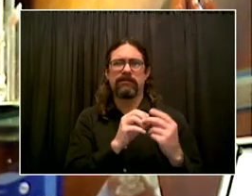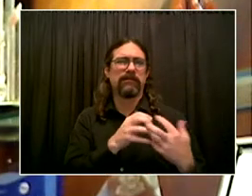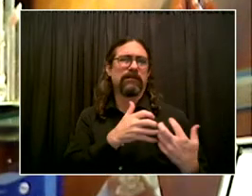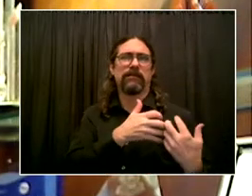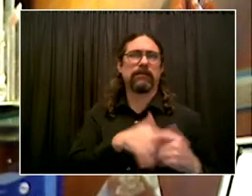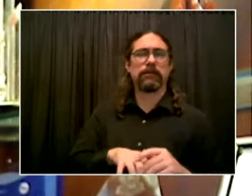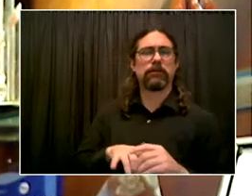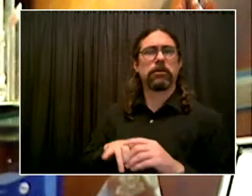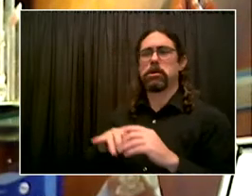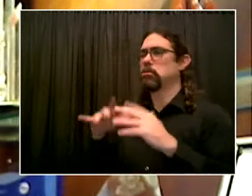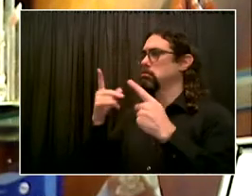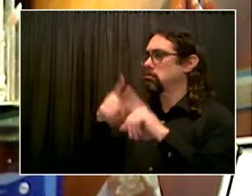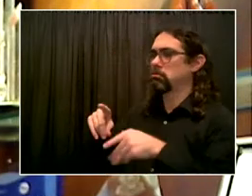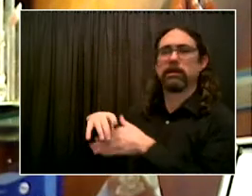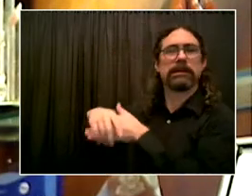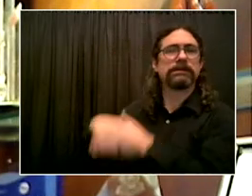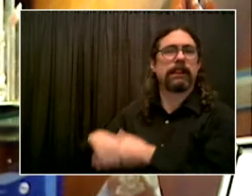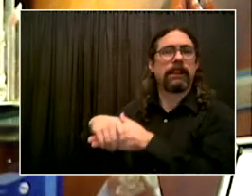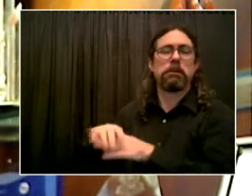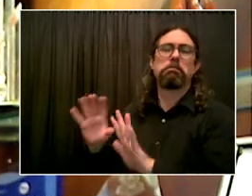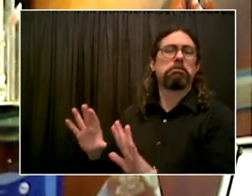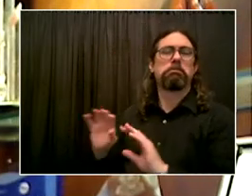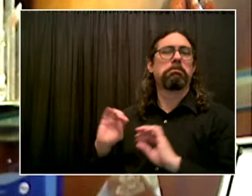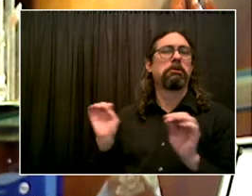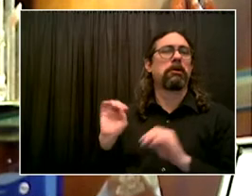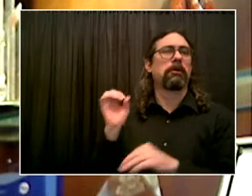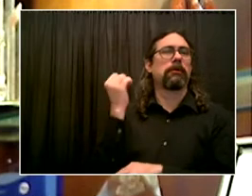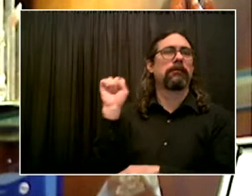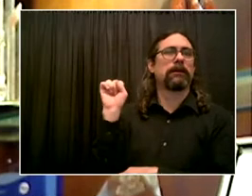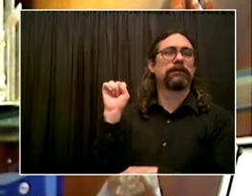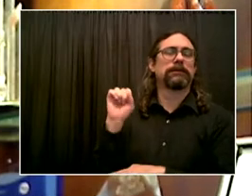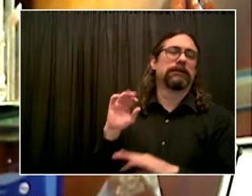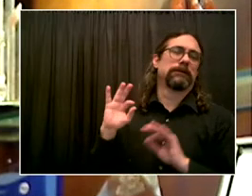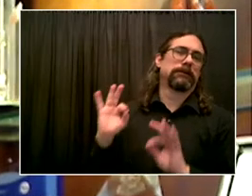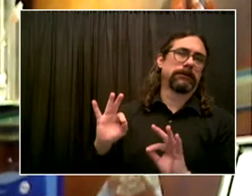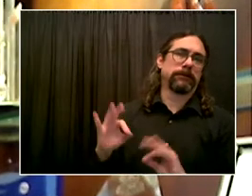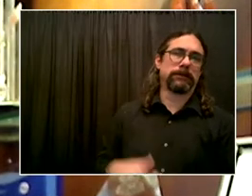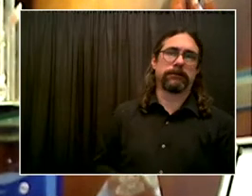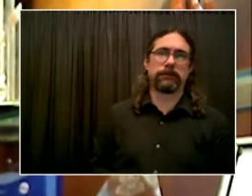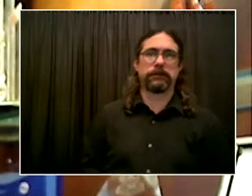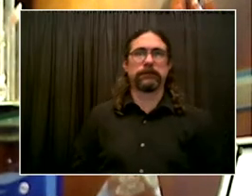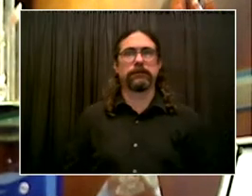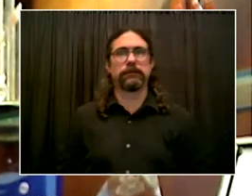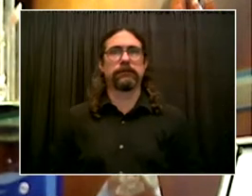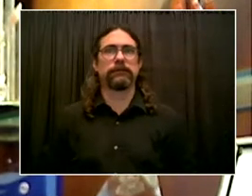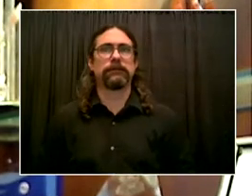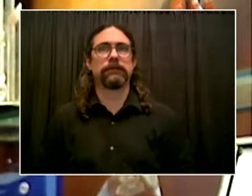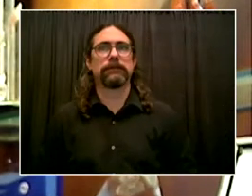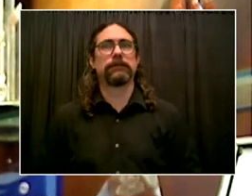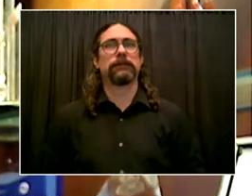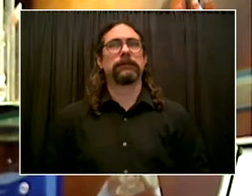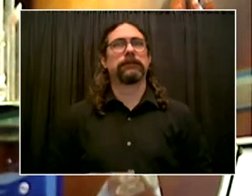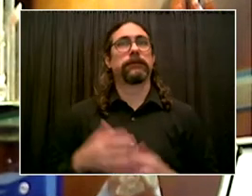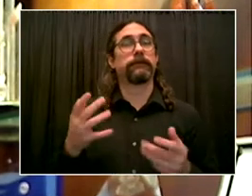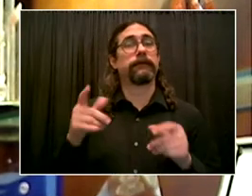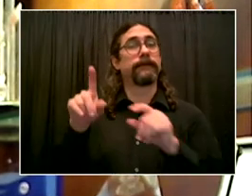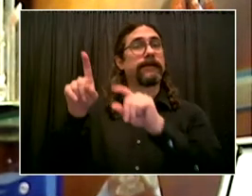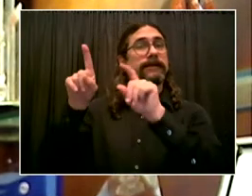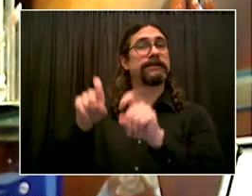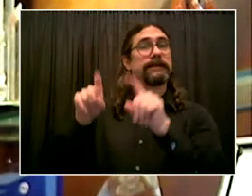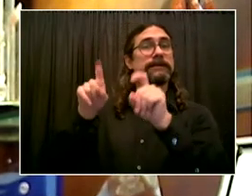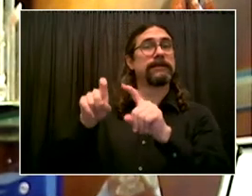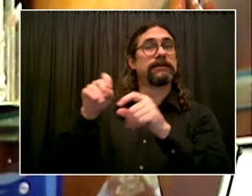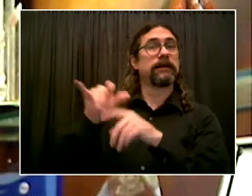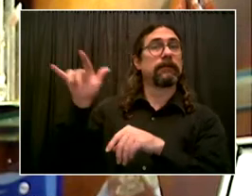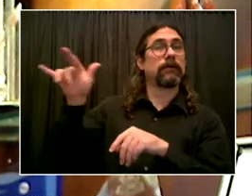key in continuing to fight this war that we find ourselves in heading into Christmas and beyond. So Mr. Mayor, thank you for